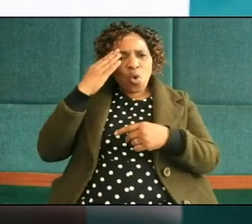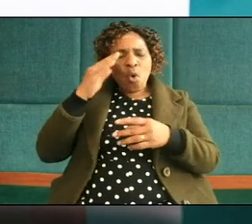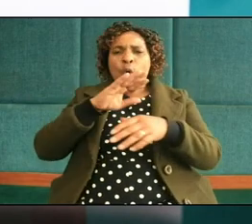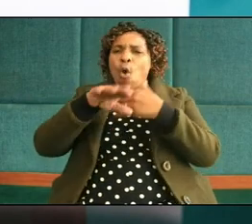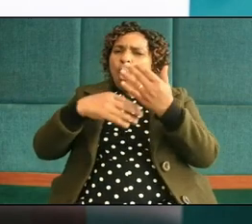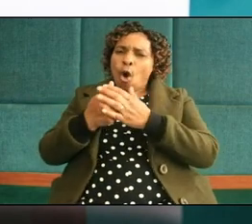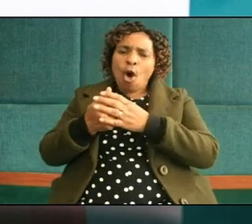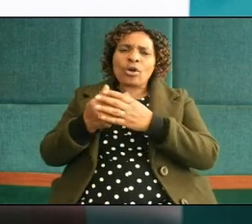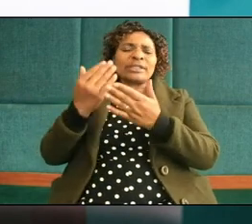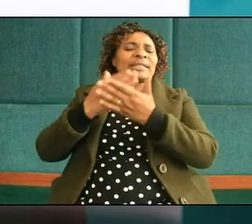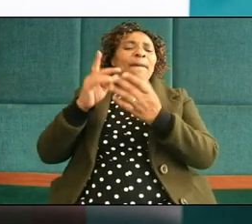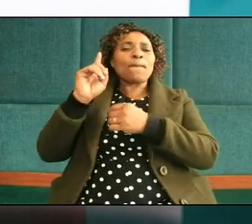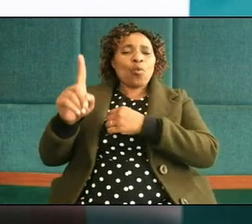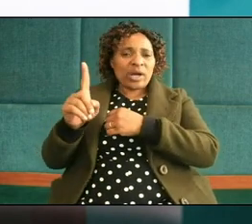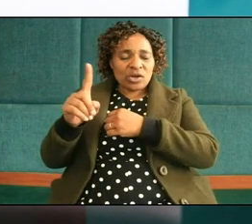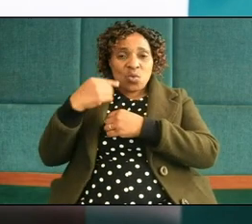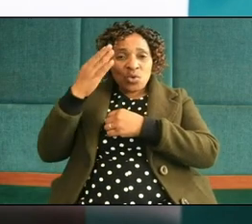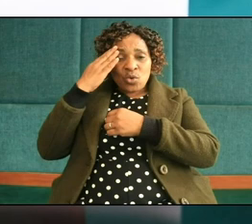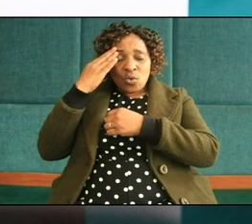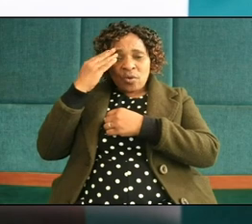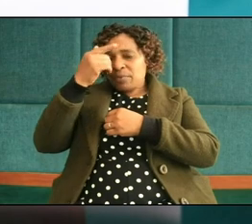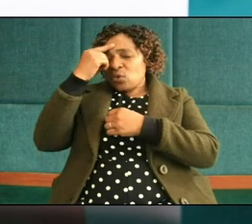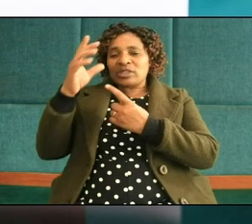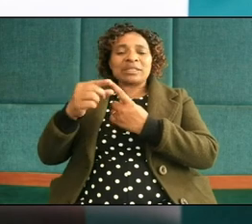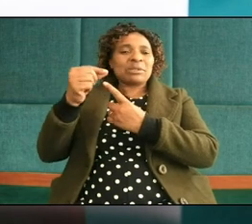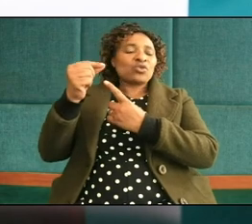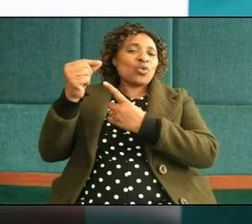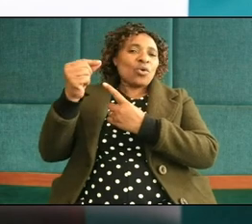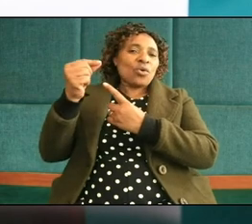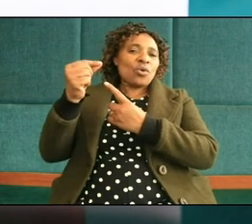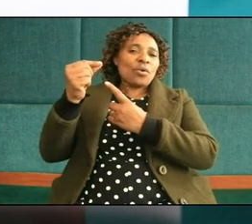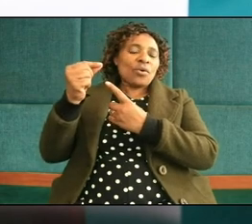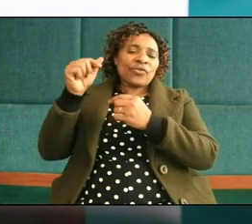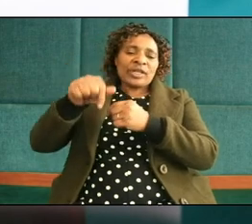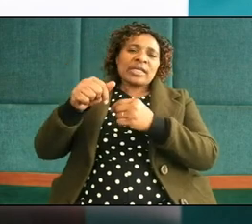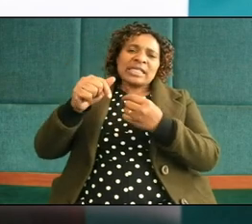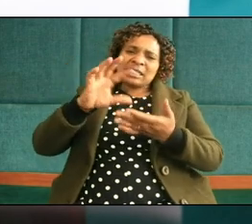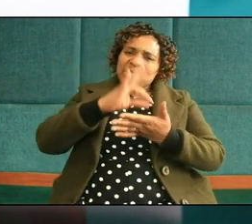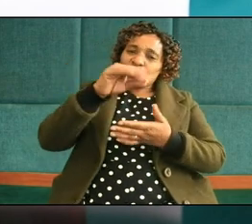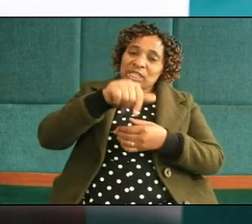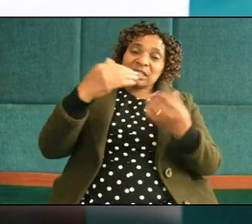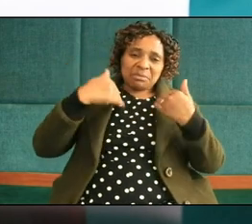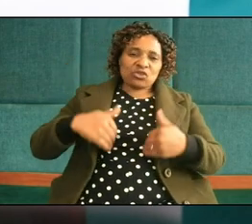because spiritually that person will be affected